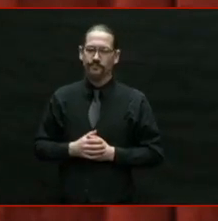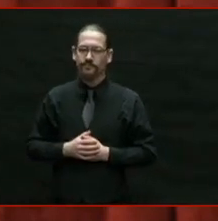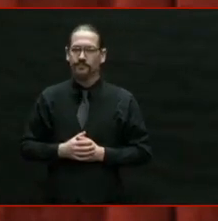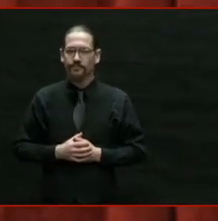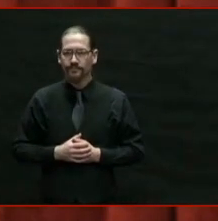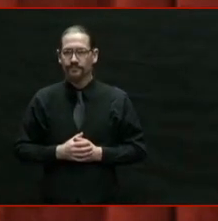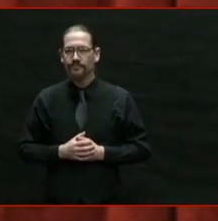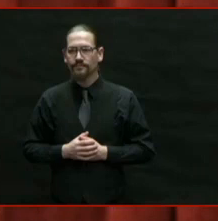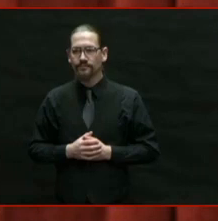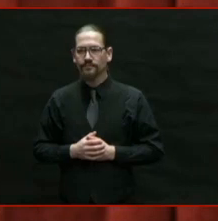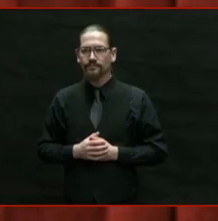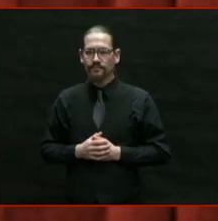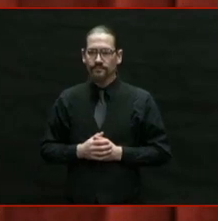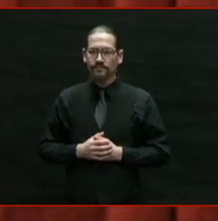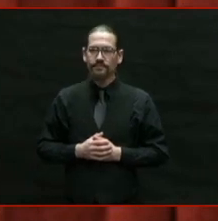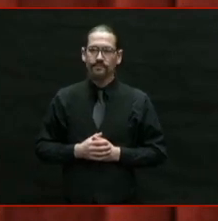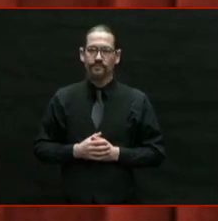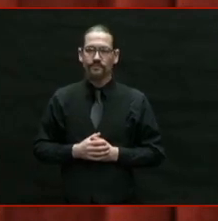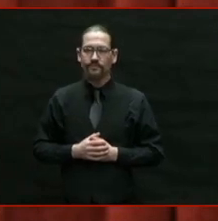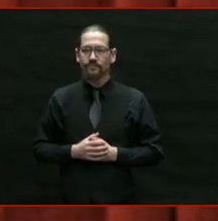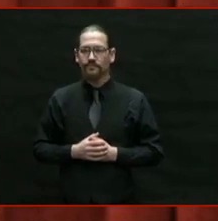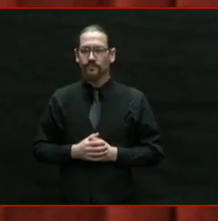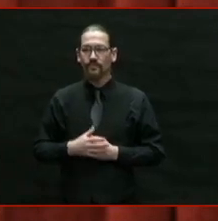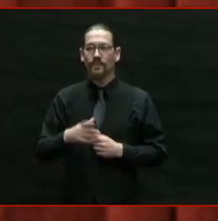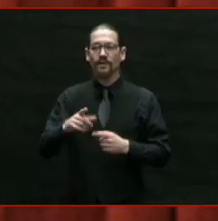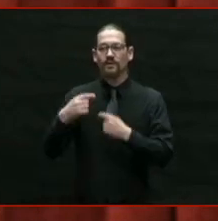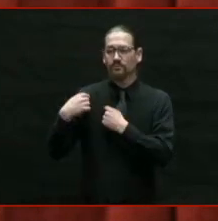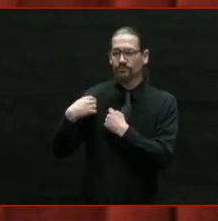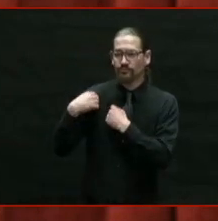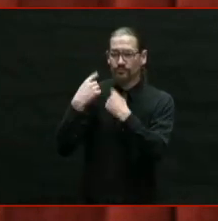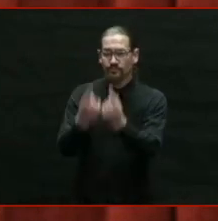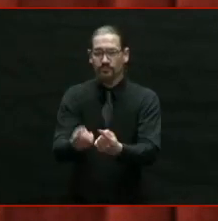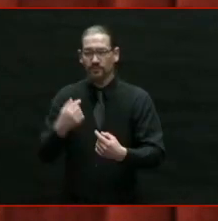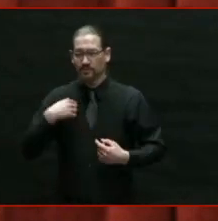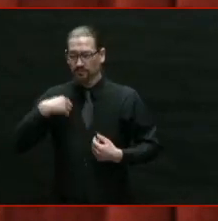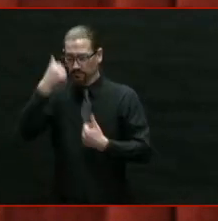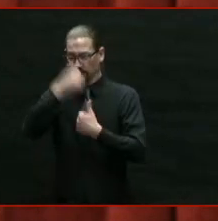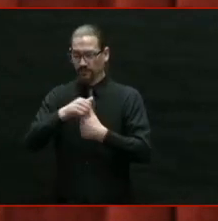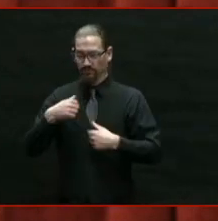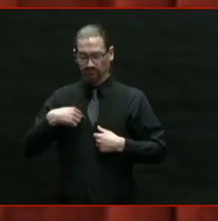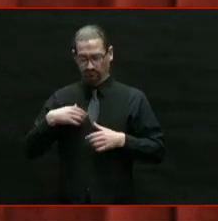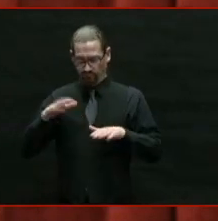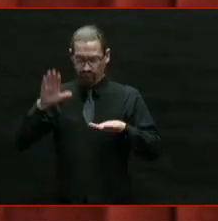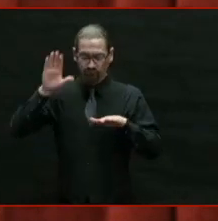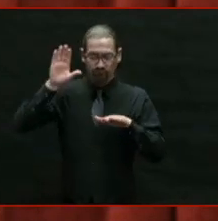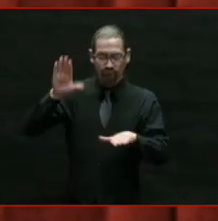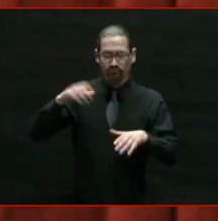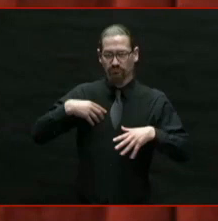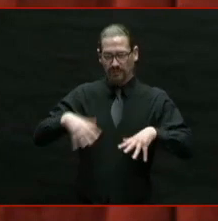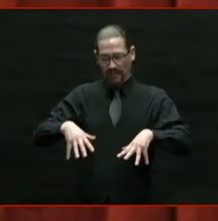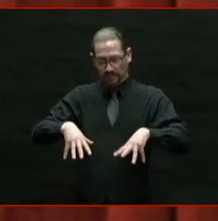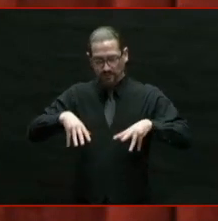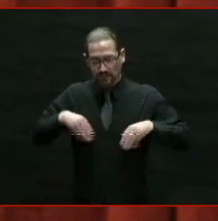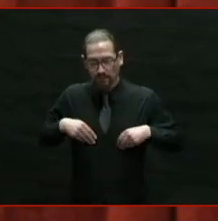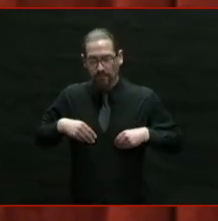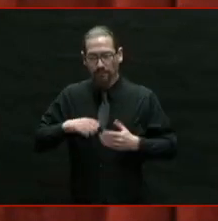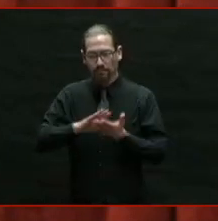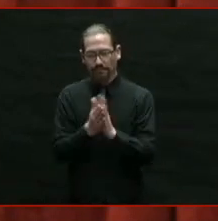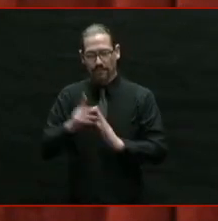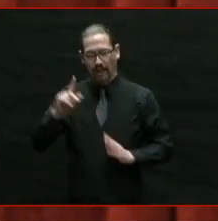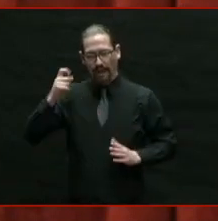The year we started working together, the year that I took office, Rhode Island had